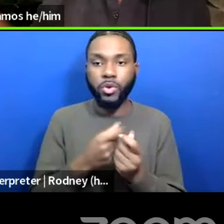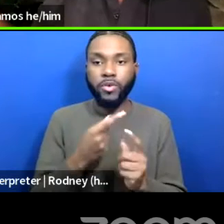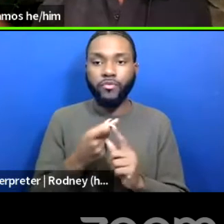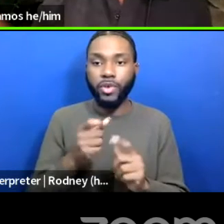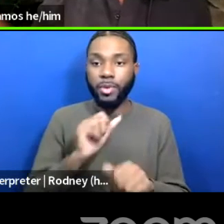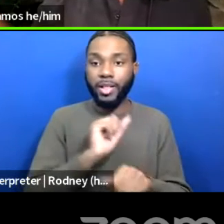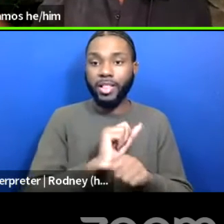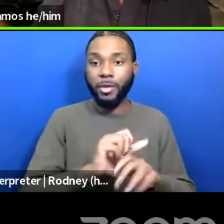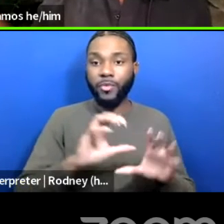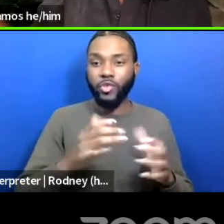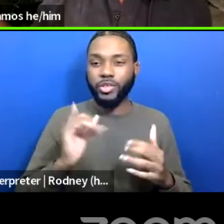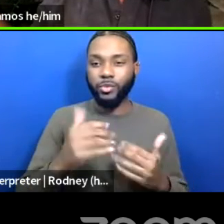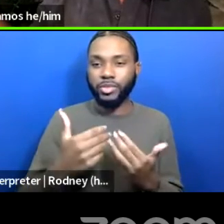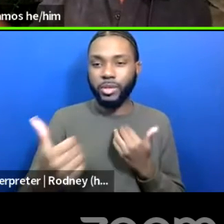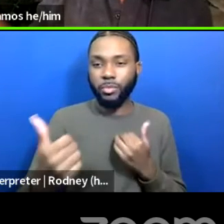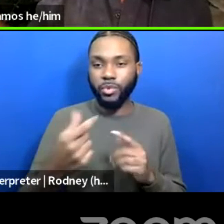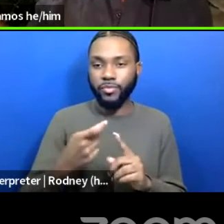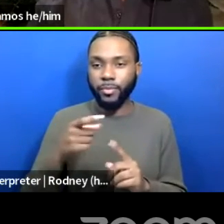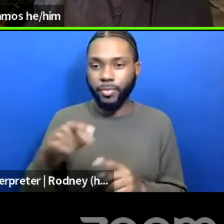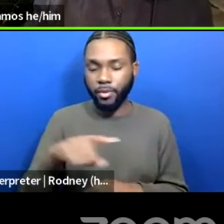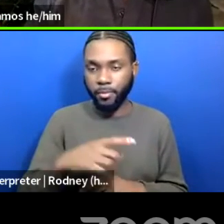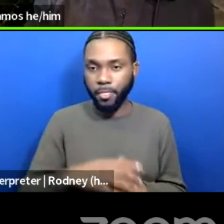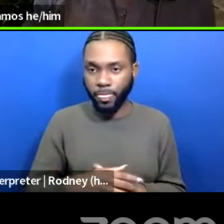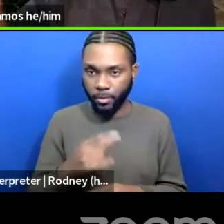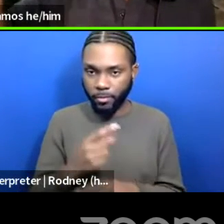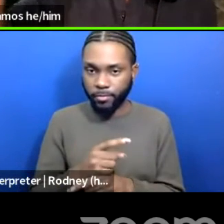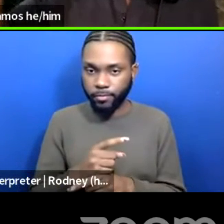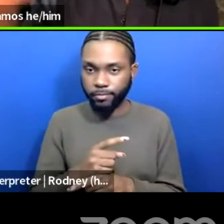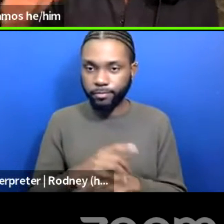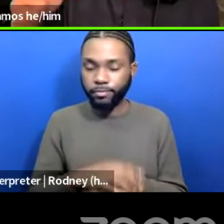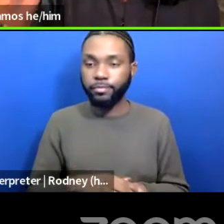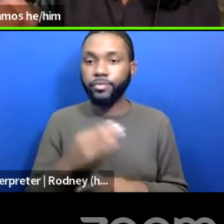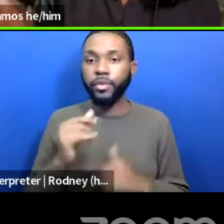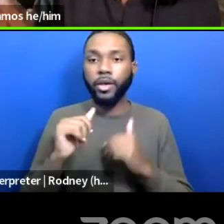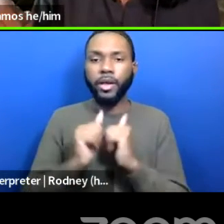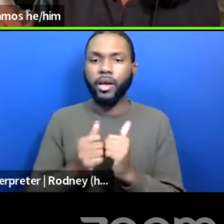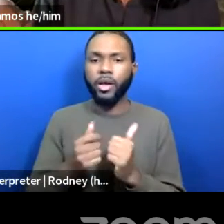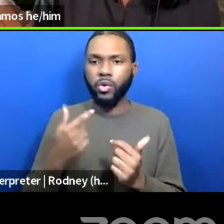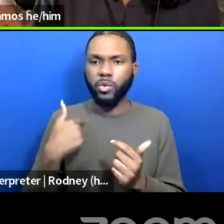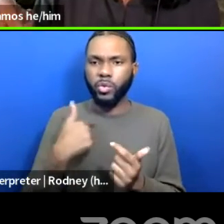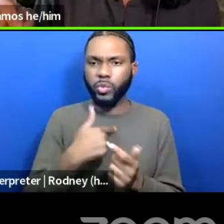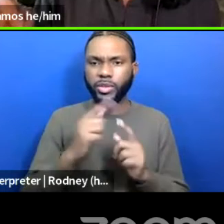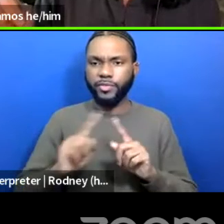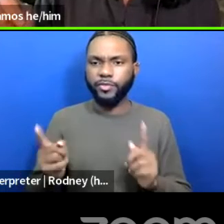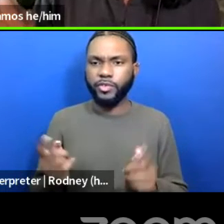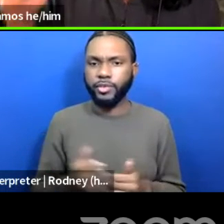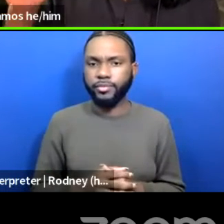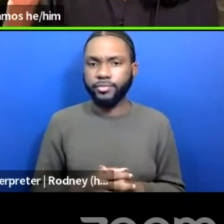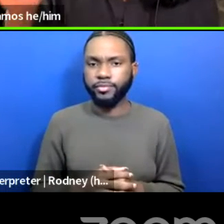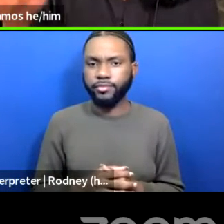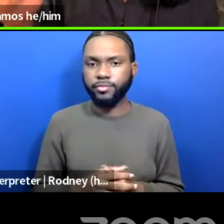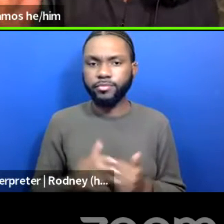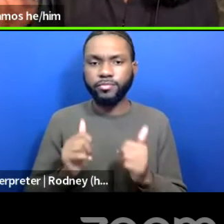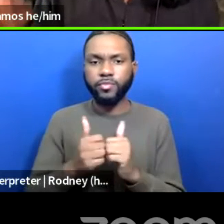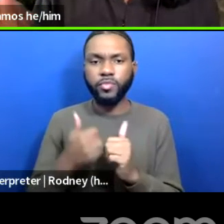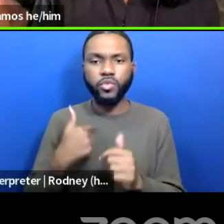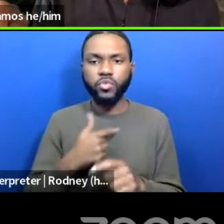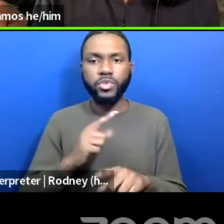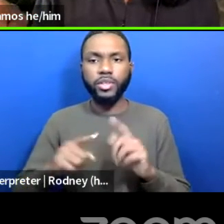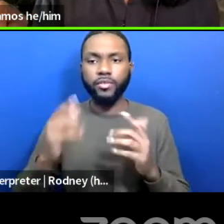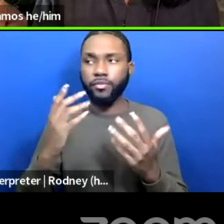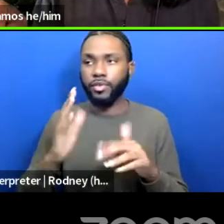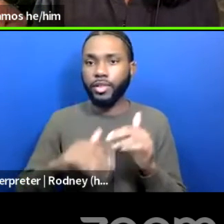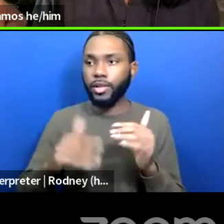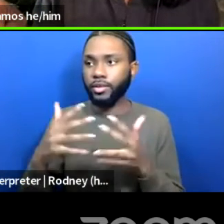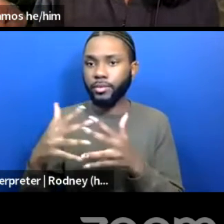separated from them, right? And how are we different? How are we different in the American